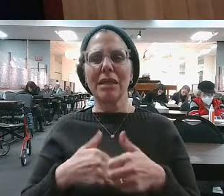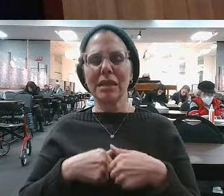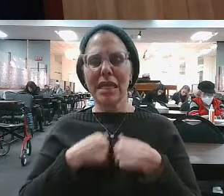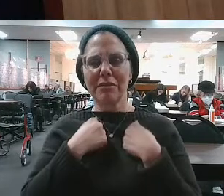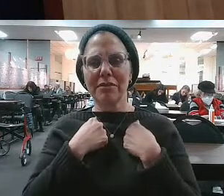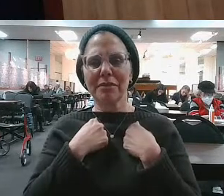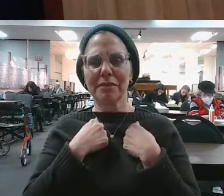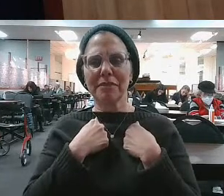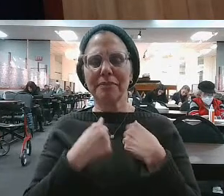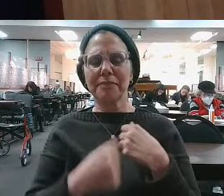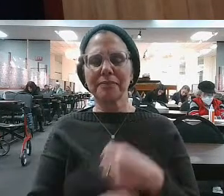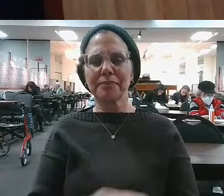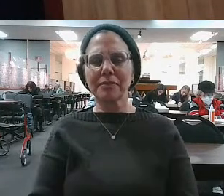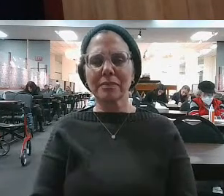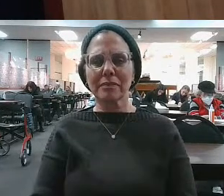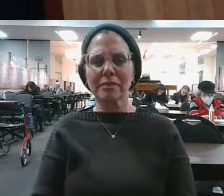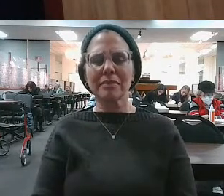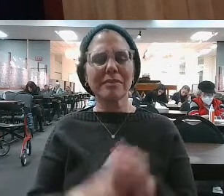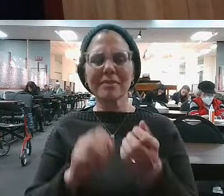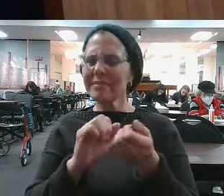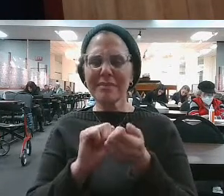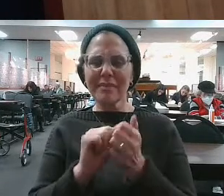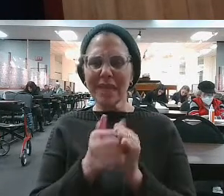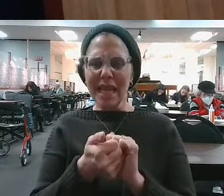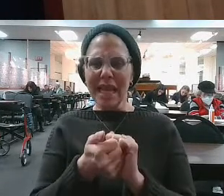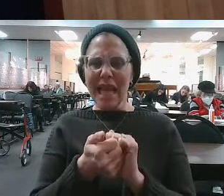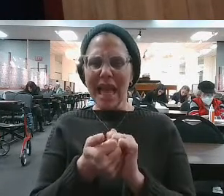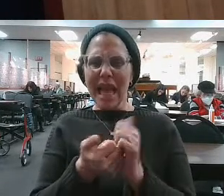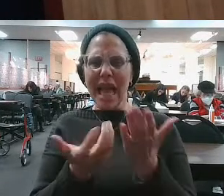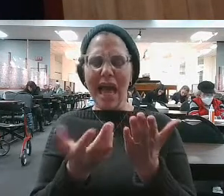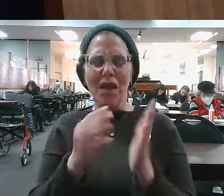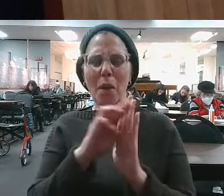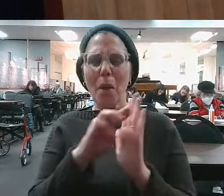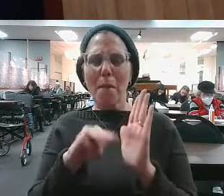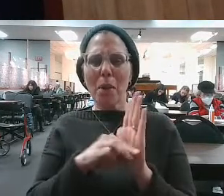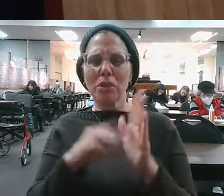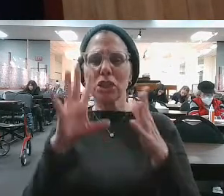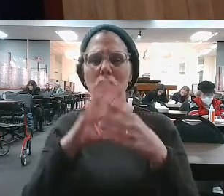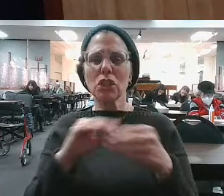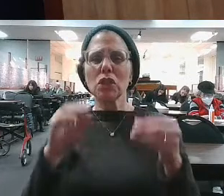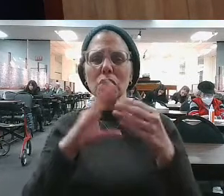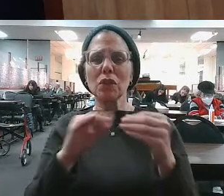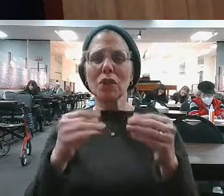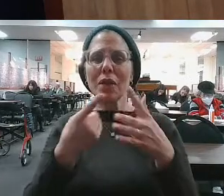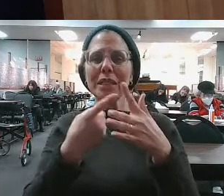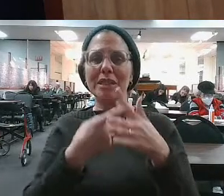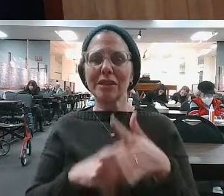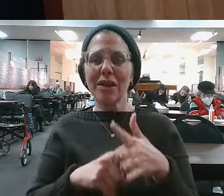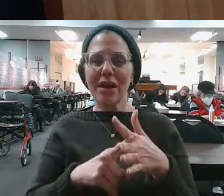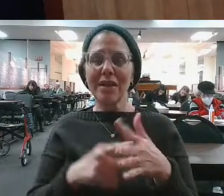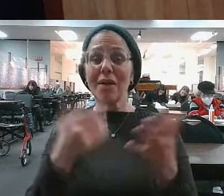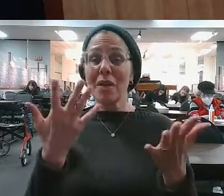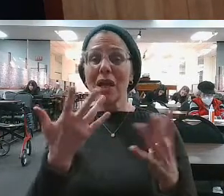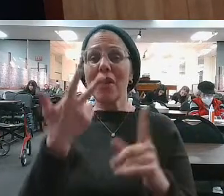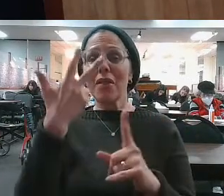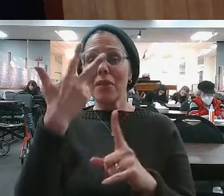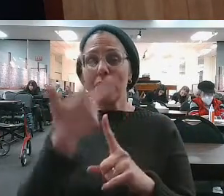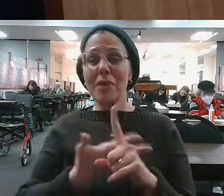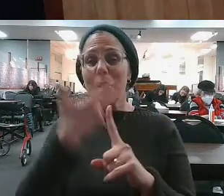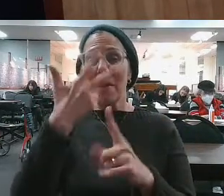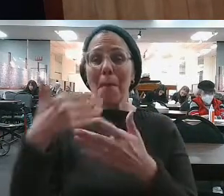How did Moshe Rabbeinu's story start? Three months old. What happens, Tim?